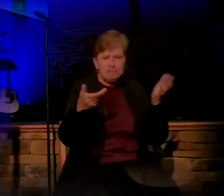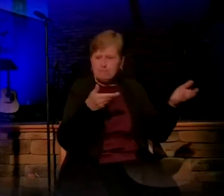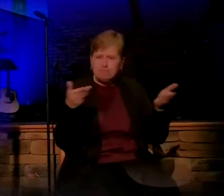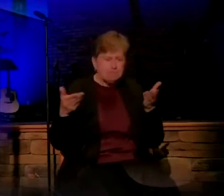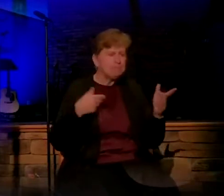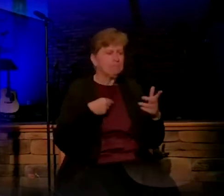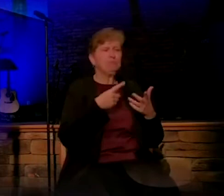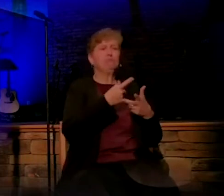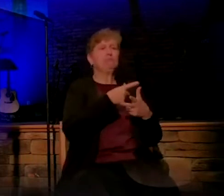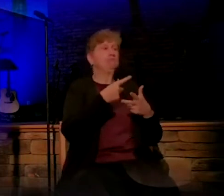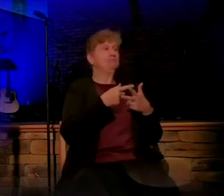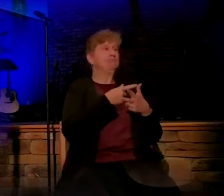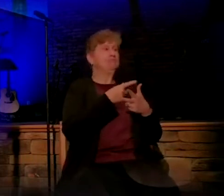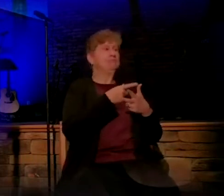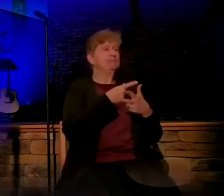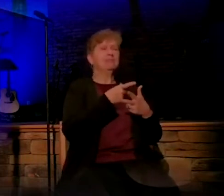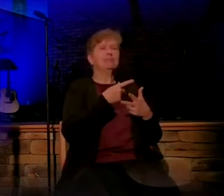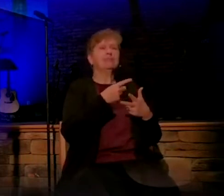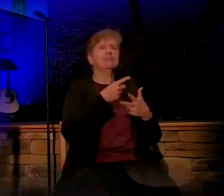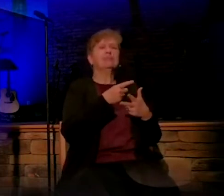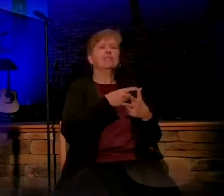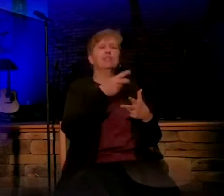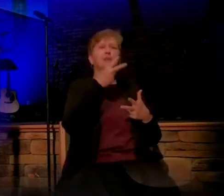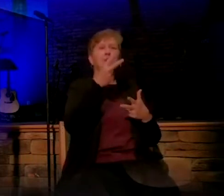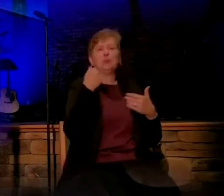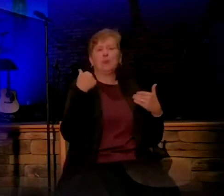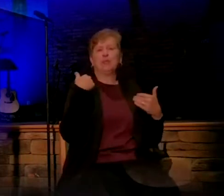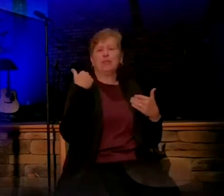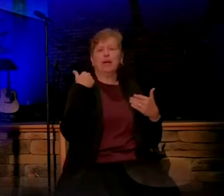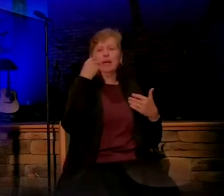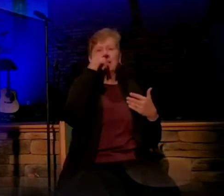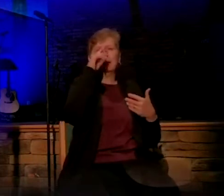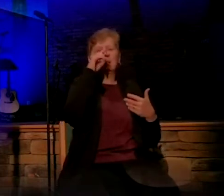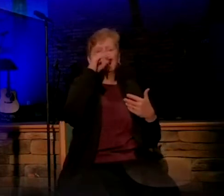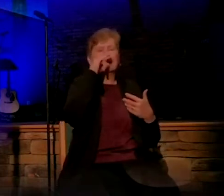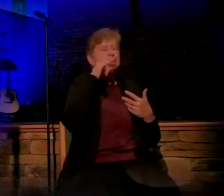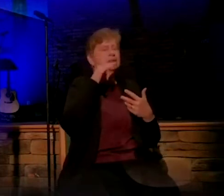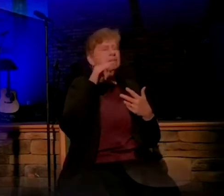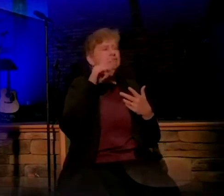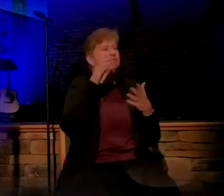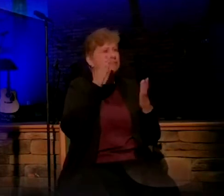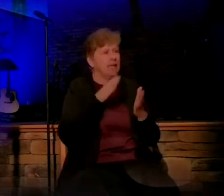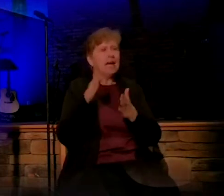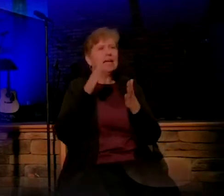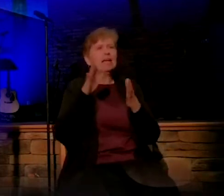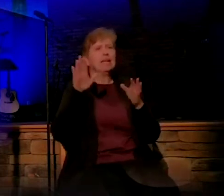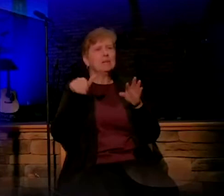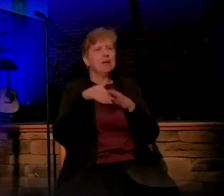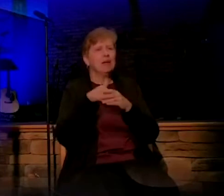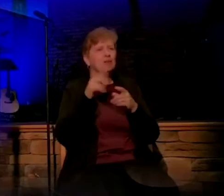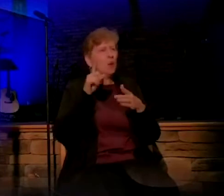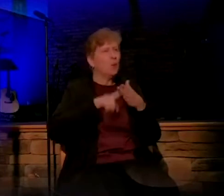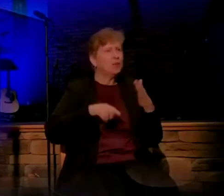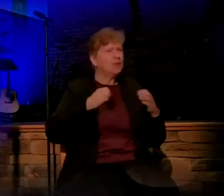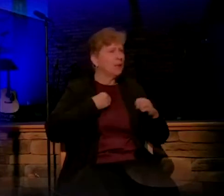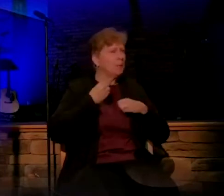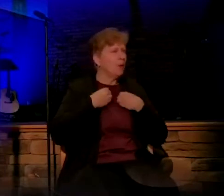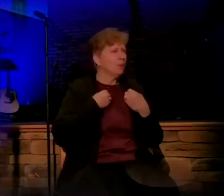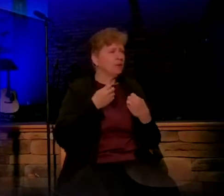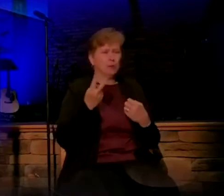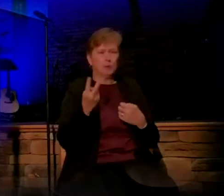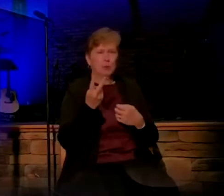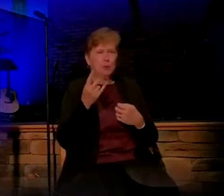And then all of a sudden, there are two young kids going down the marriage road. And I was trying to think, what's the emotion at this point?